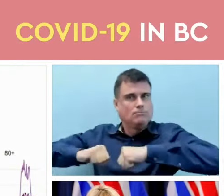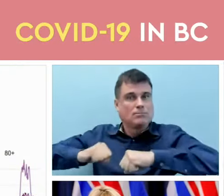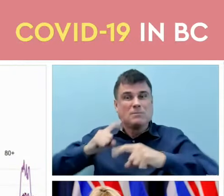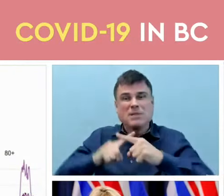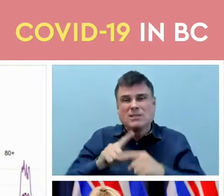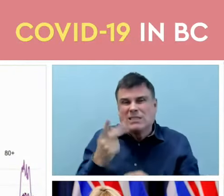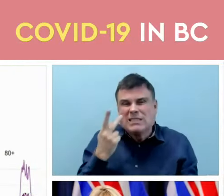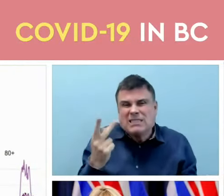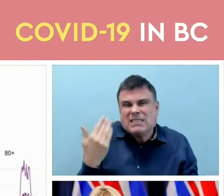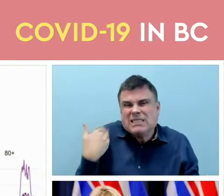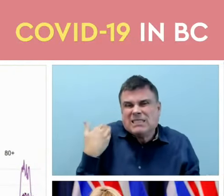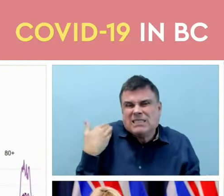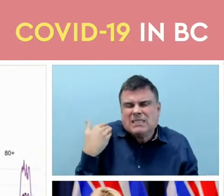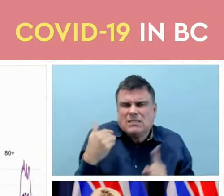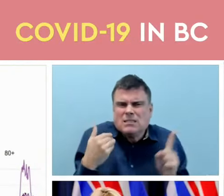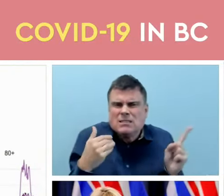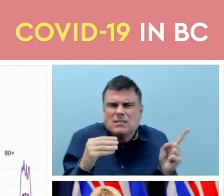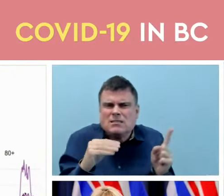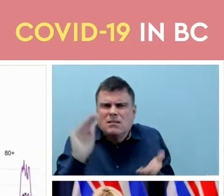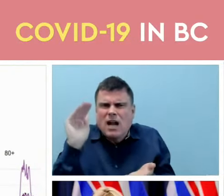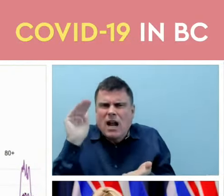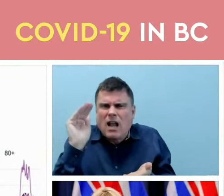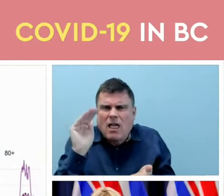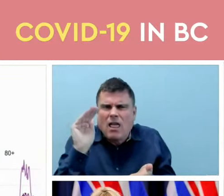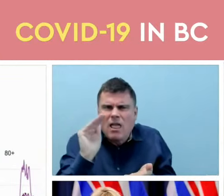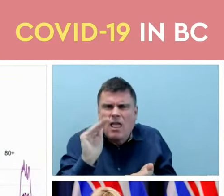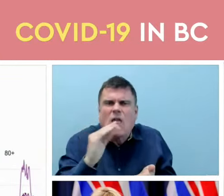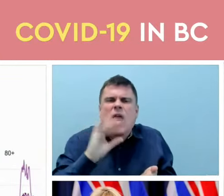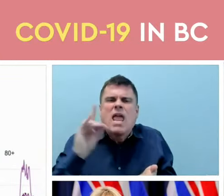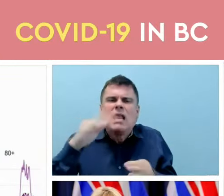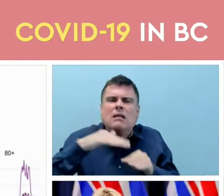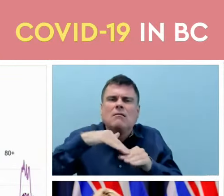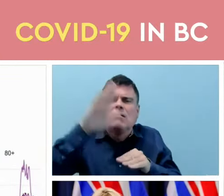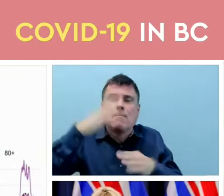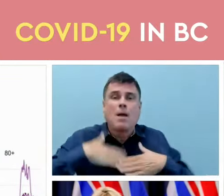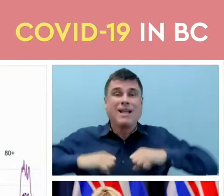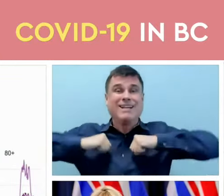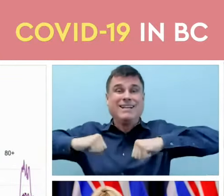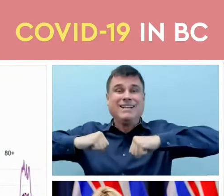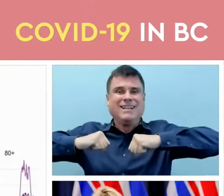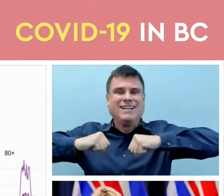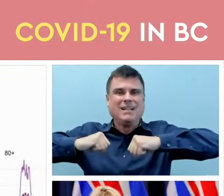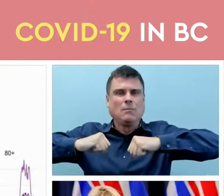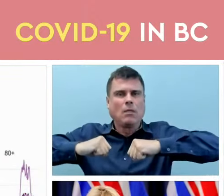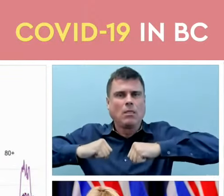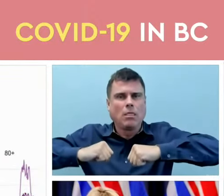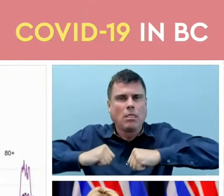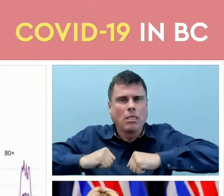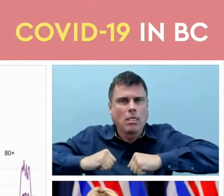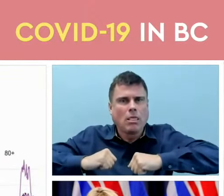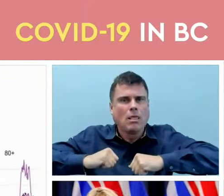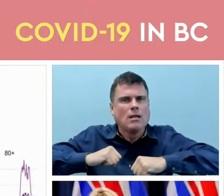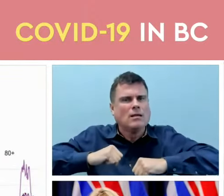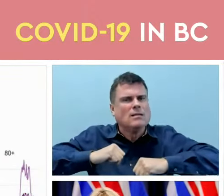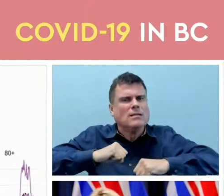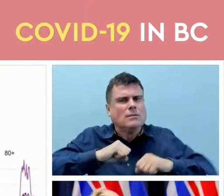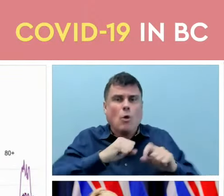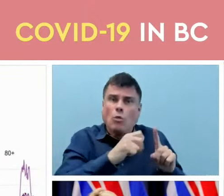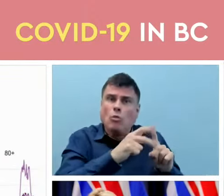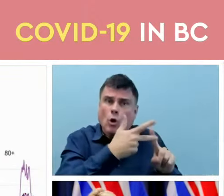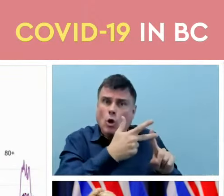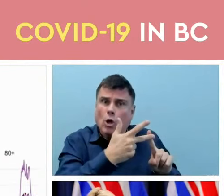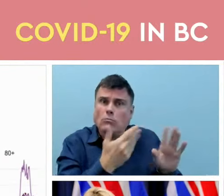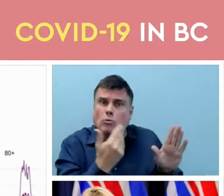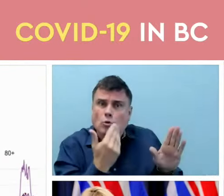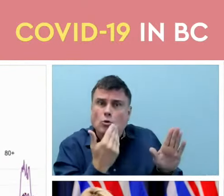over age 80 in our communities with that booster dose still have a risk that is higher than every